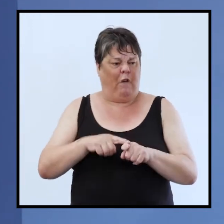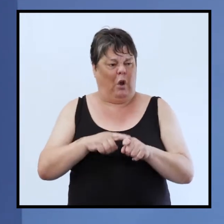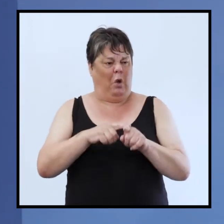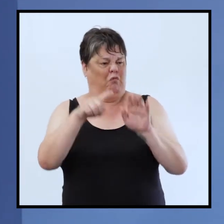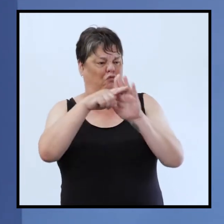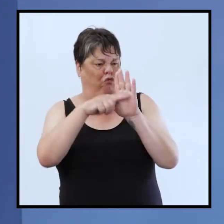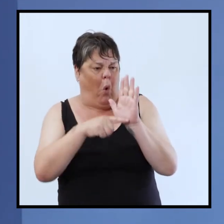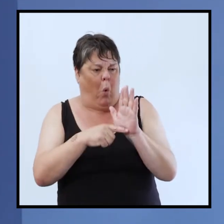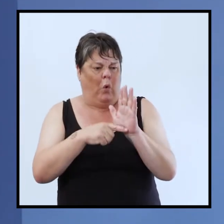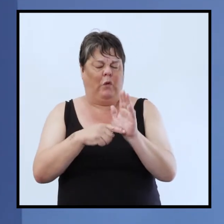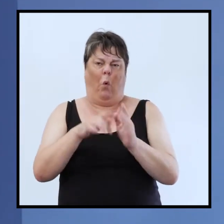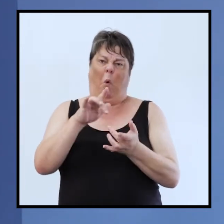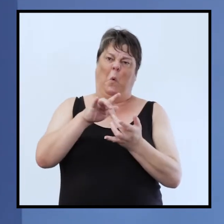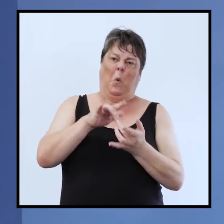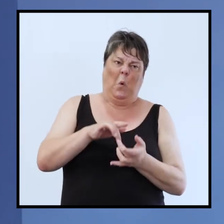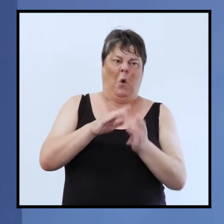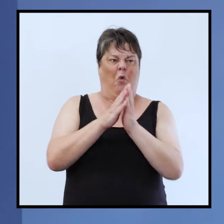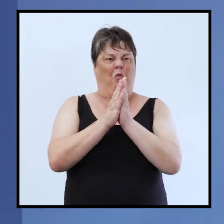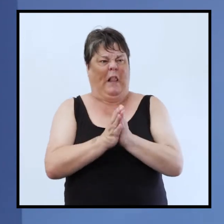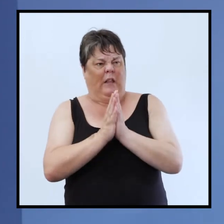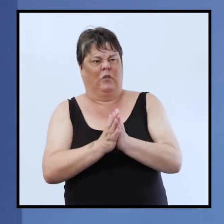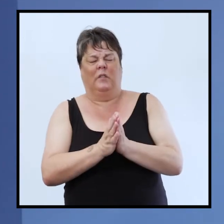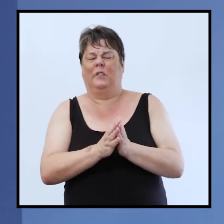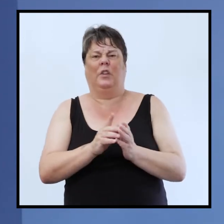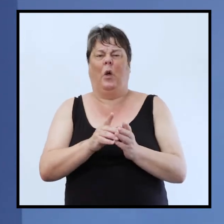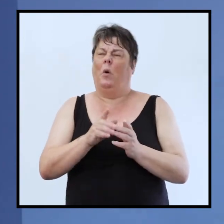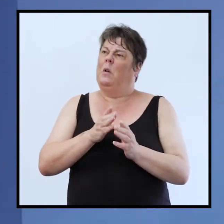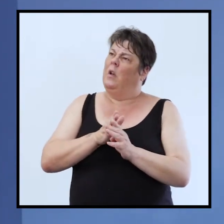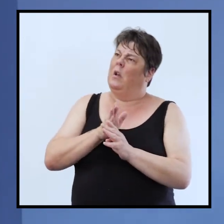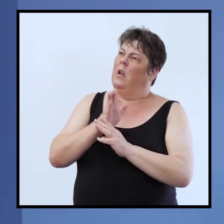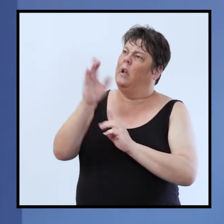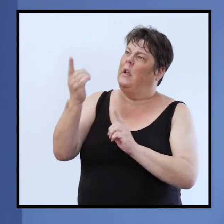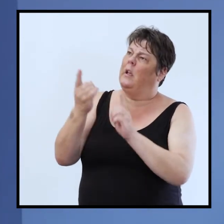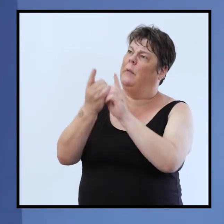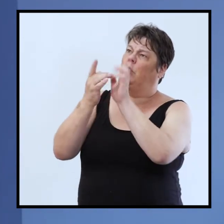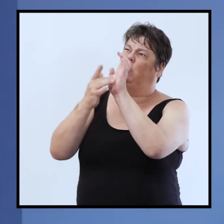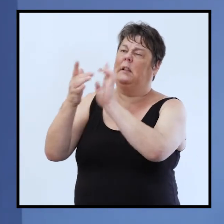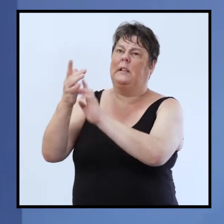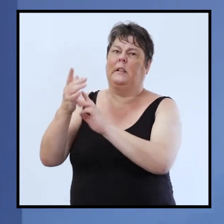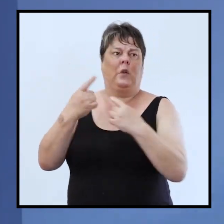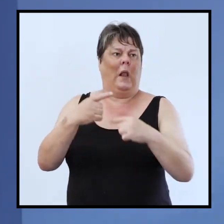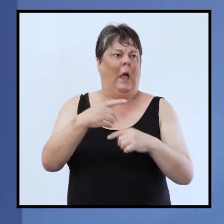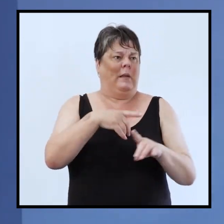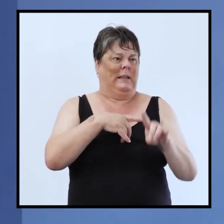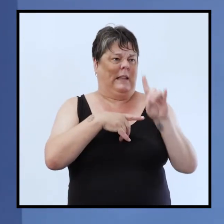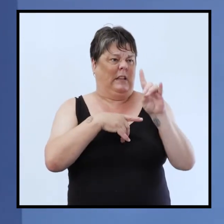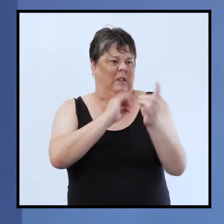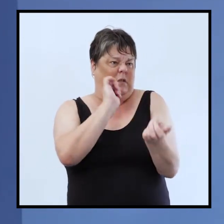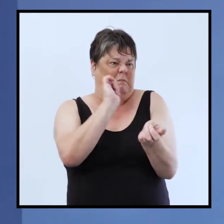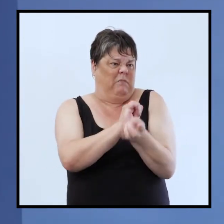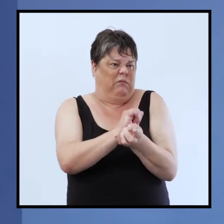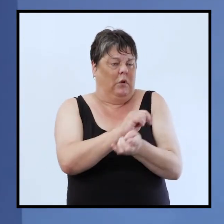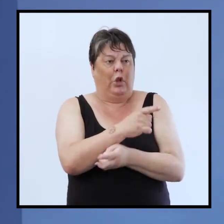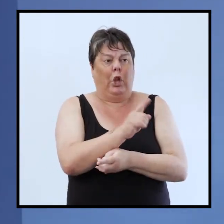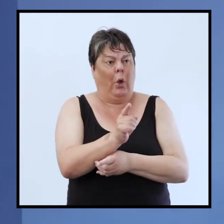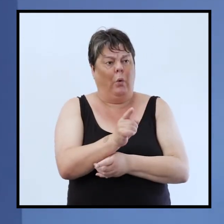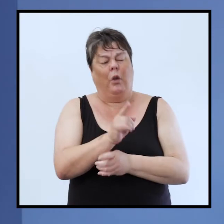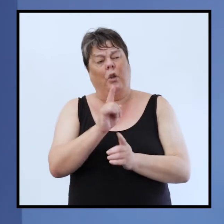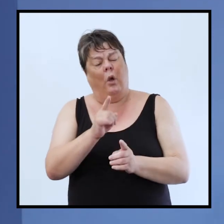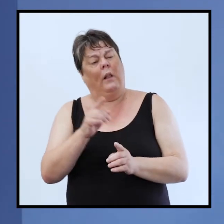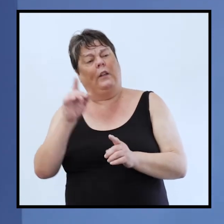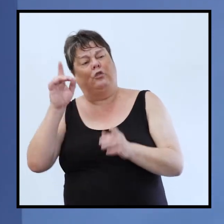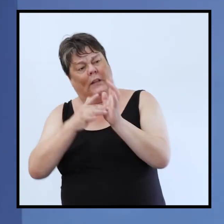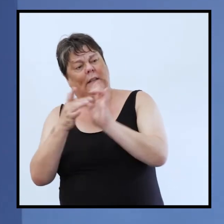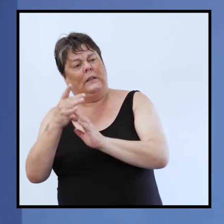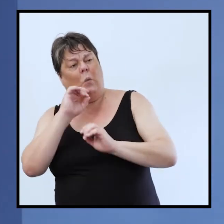religion over this come to christ don't let satan bind you up let christ set you free let christ just touch you and